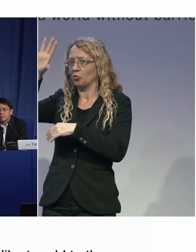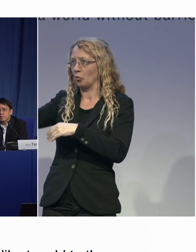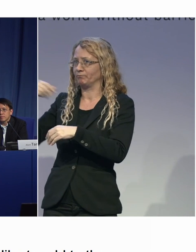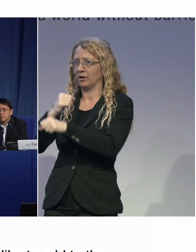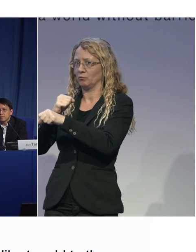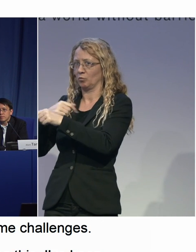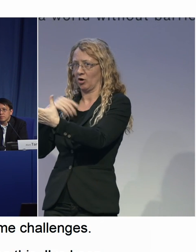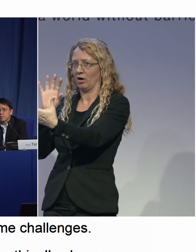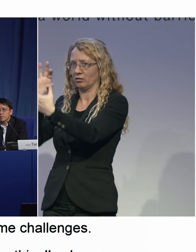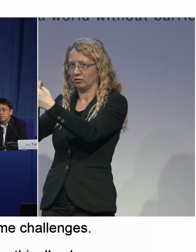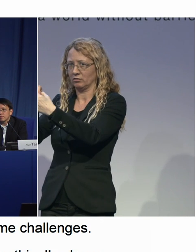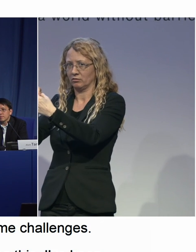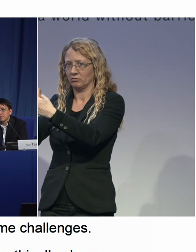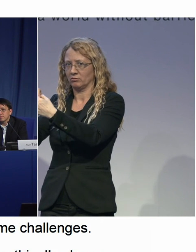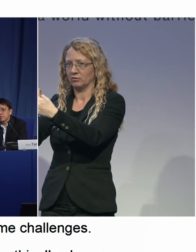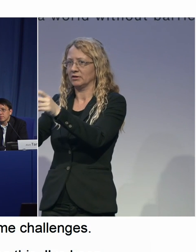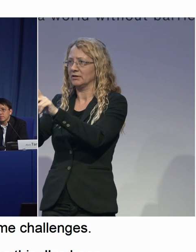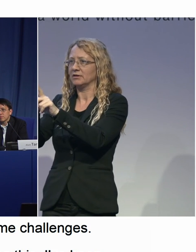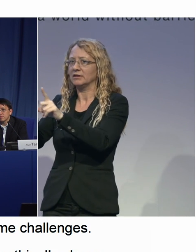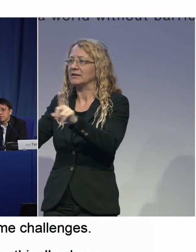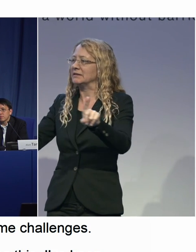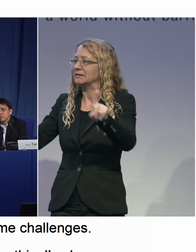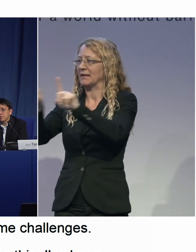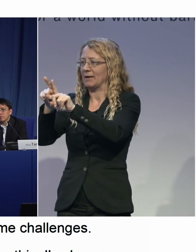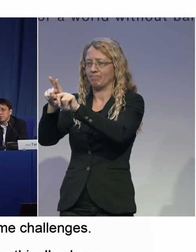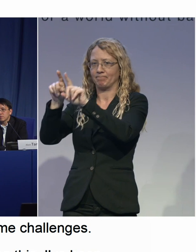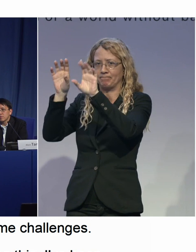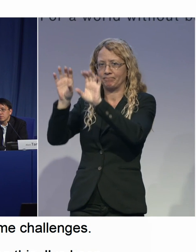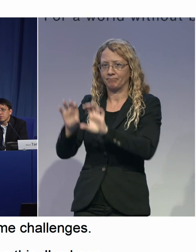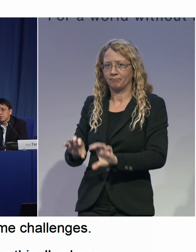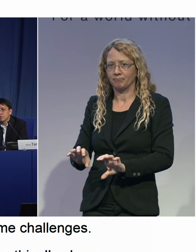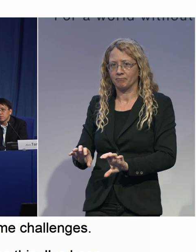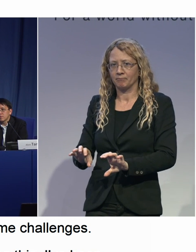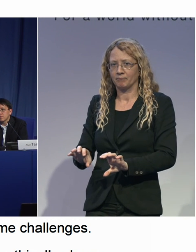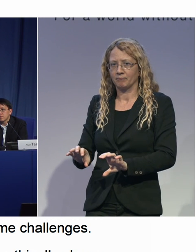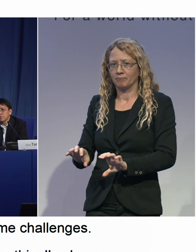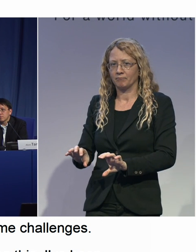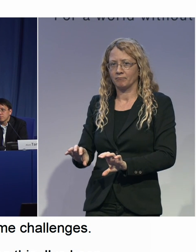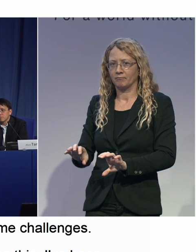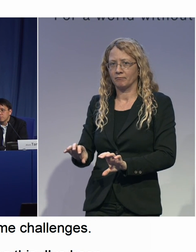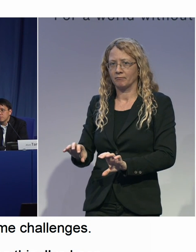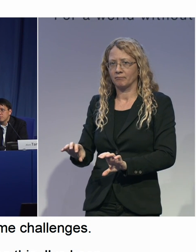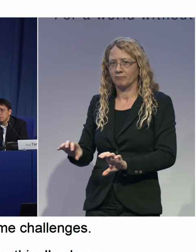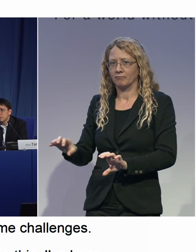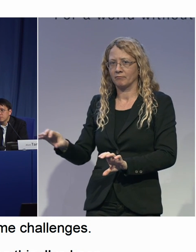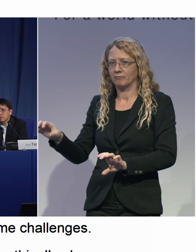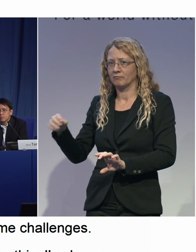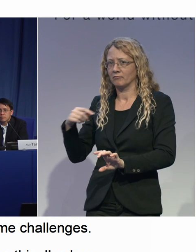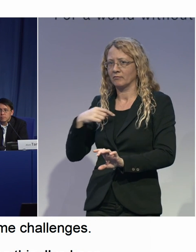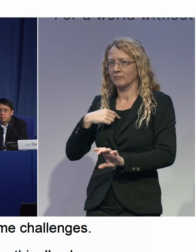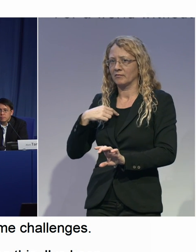standardization. I'm representing here ITUT, International Telecommunication Union. And, actually,